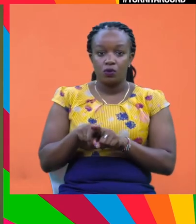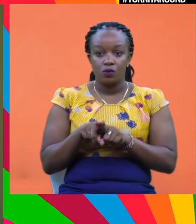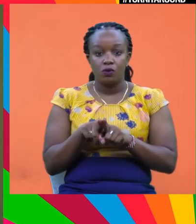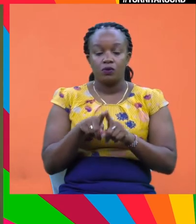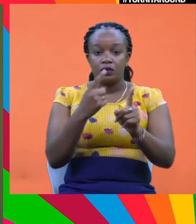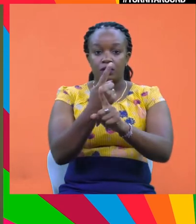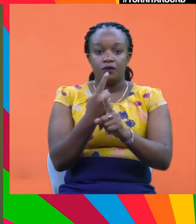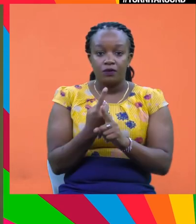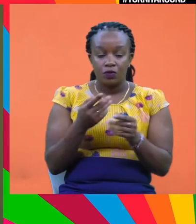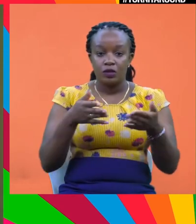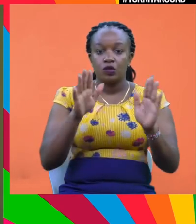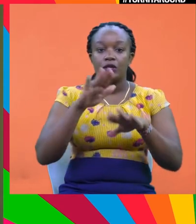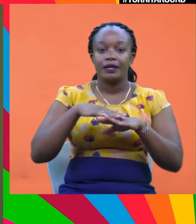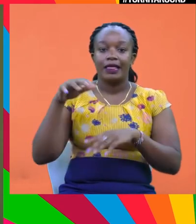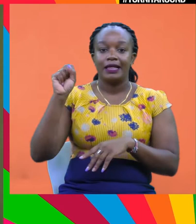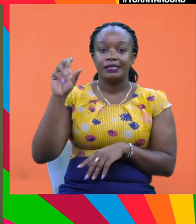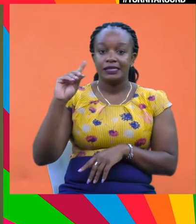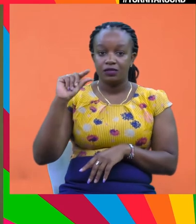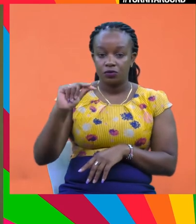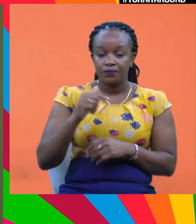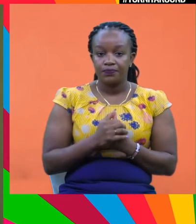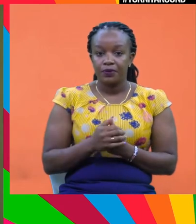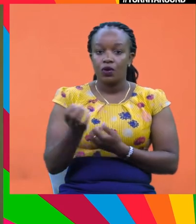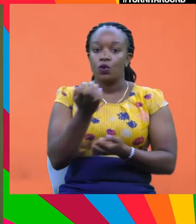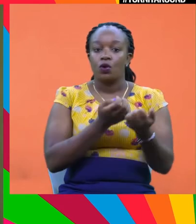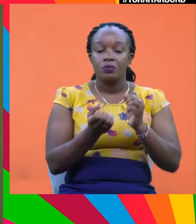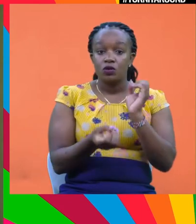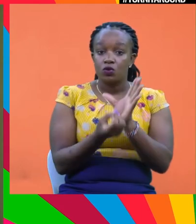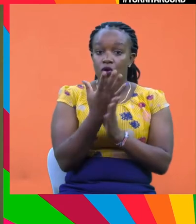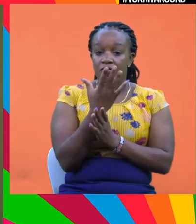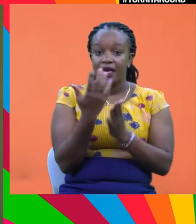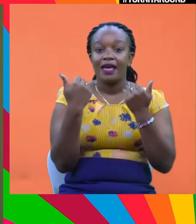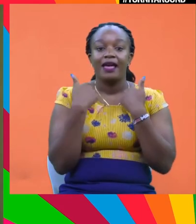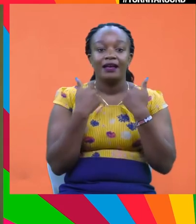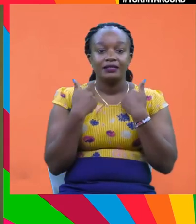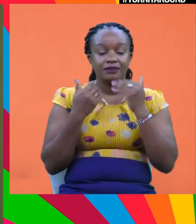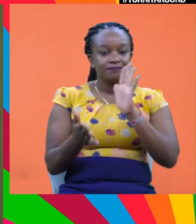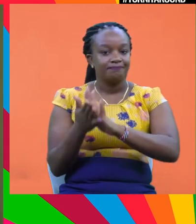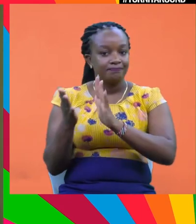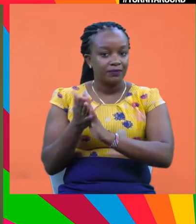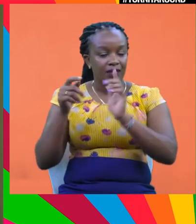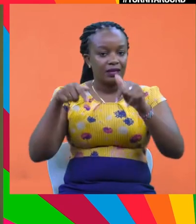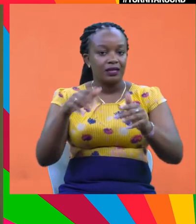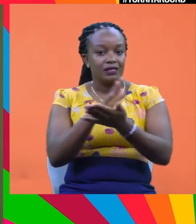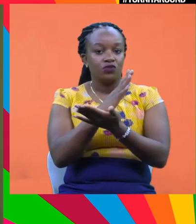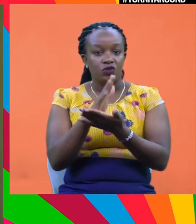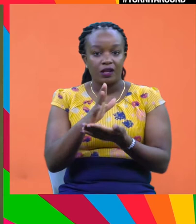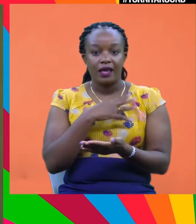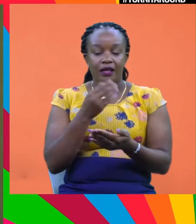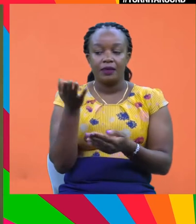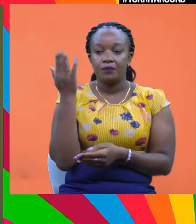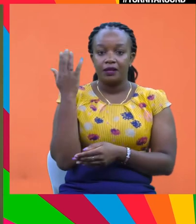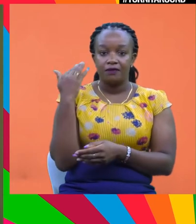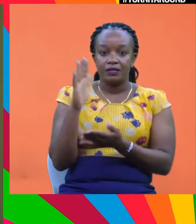as lockdown measures, has been deep. In fact, economic growth has contracted more and faster in this recession than in